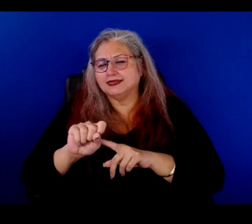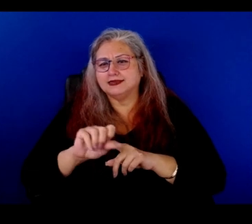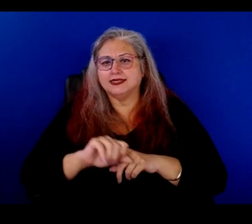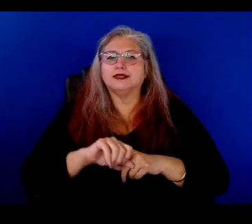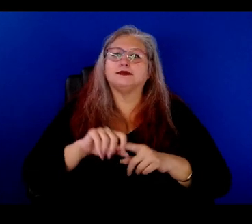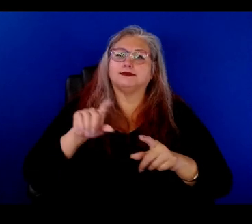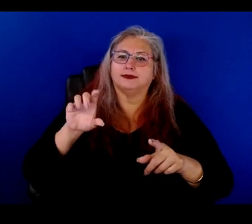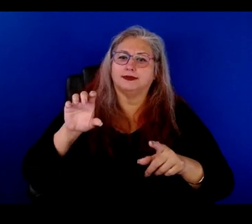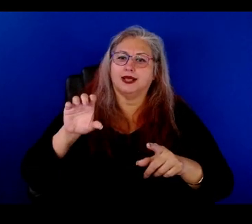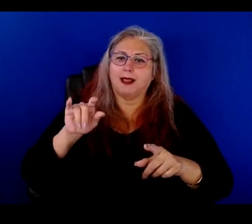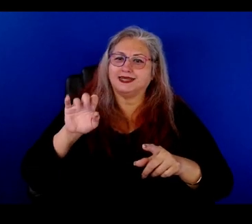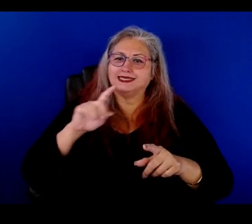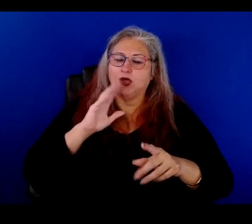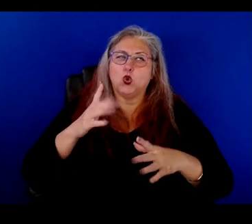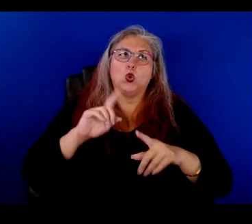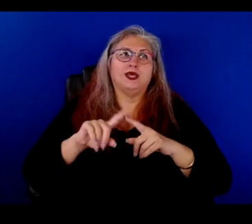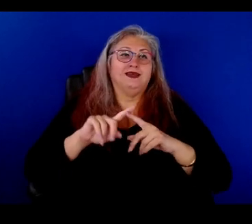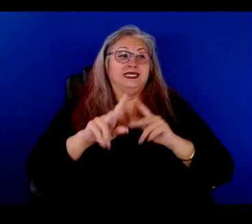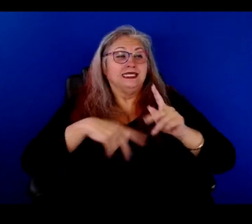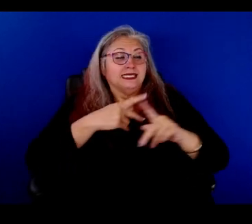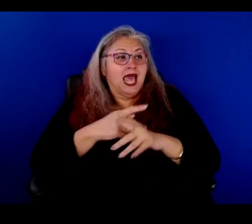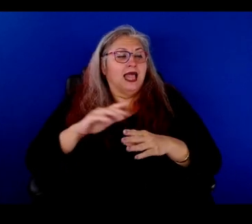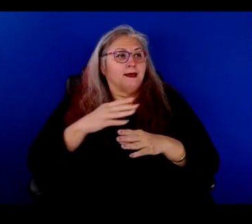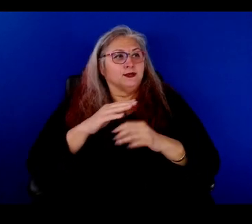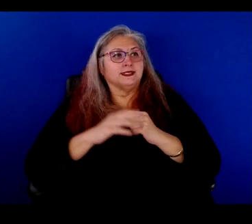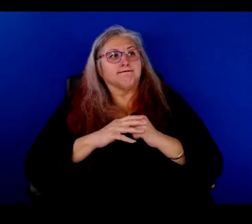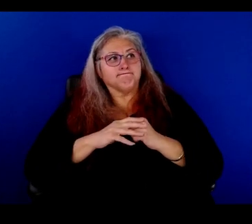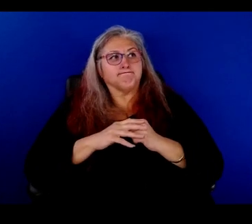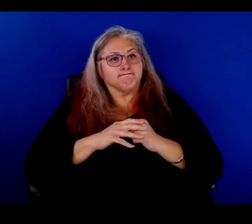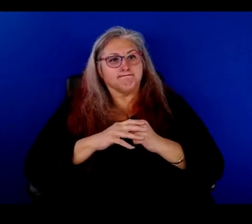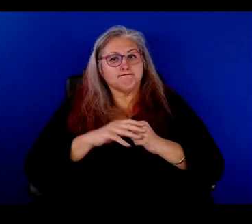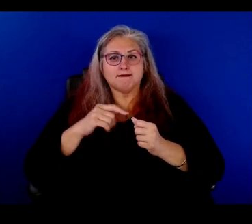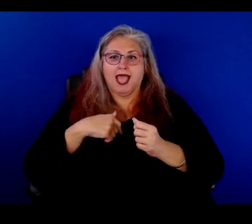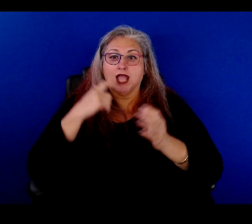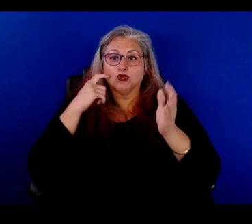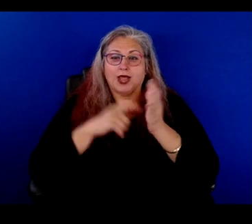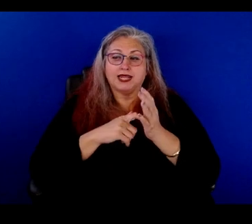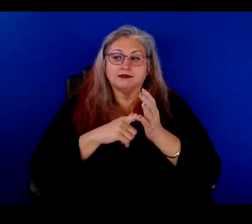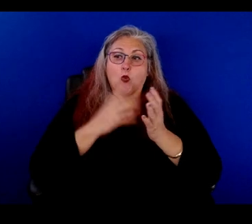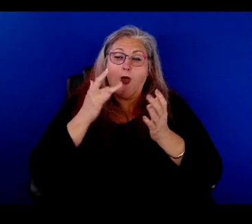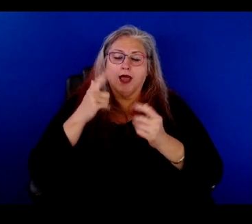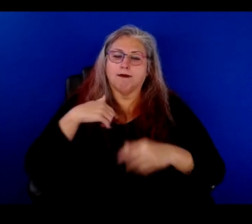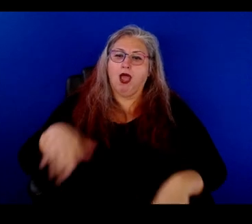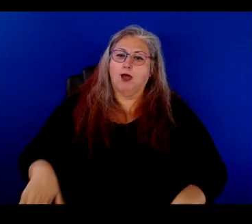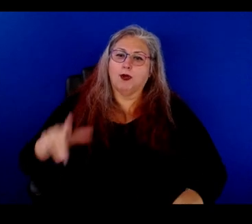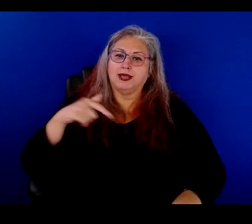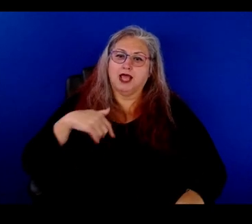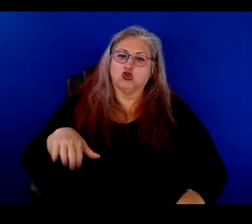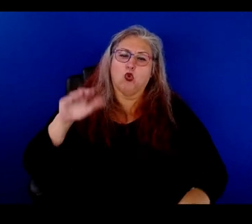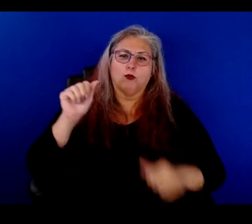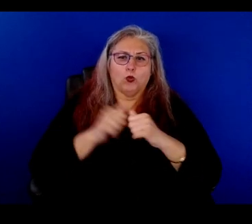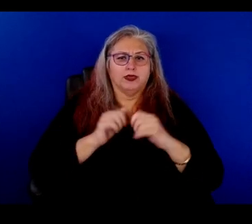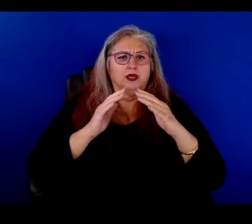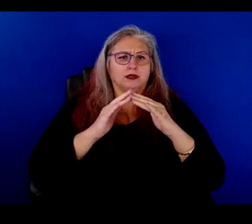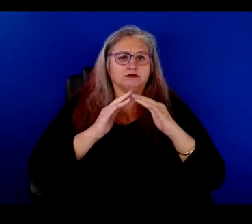Getting into all the, the different styles and different genres of music. You know, I credit that to my upbringing because I was raised in a very diverse,